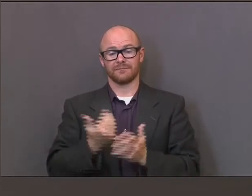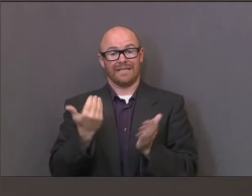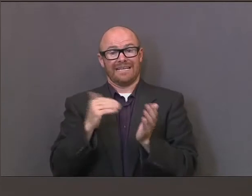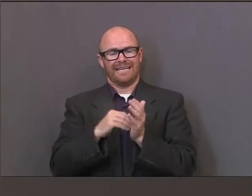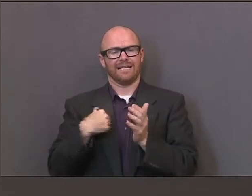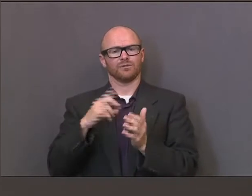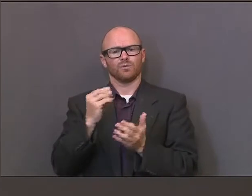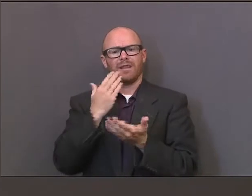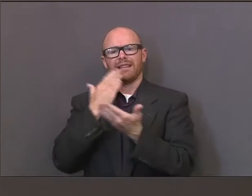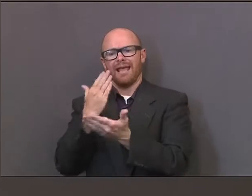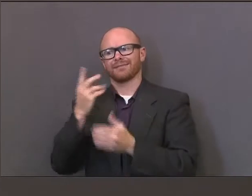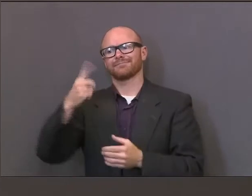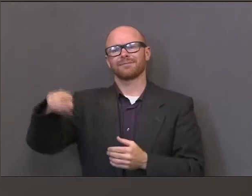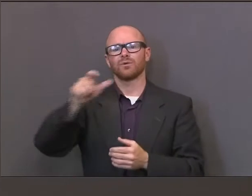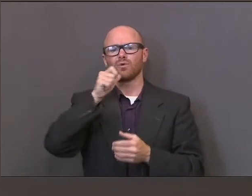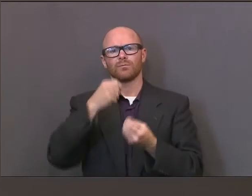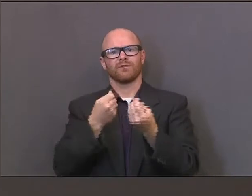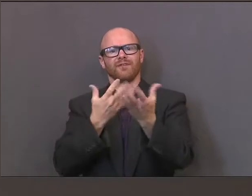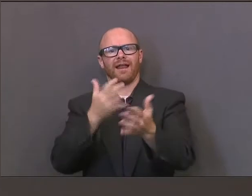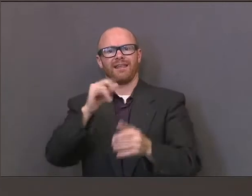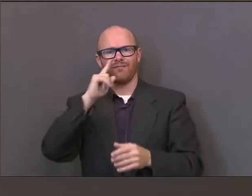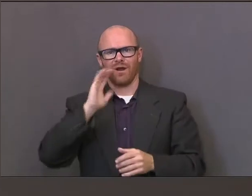thank those who are providing that for our use.